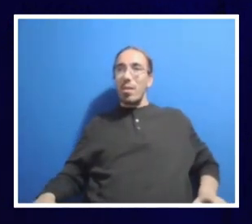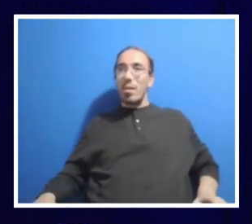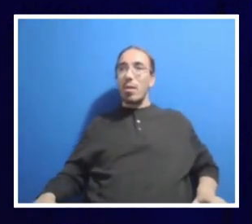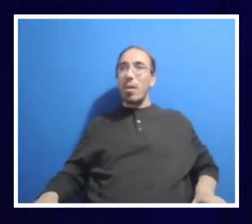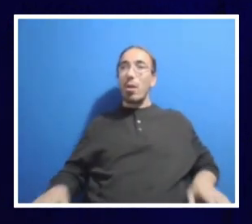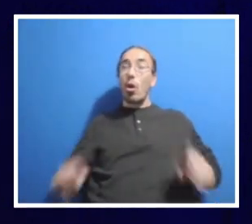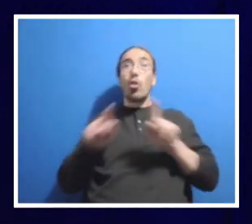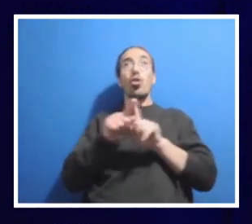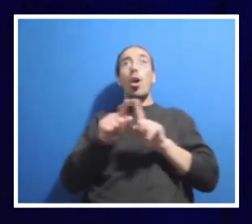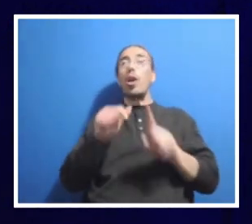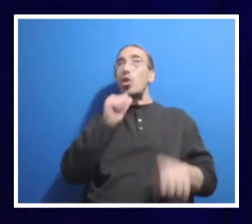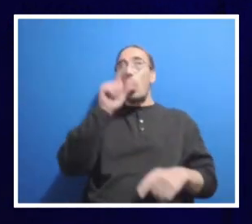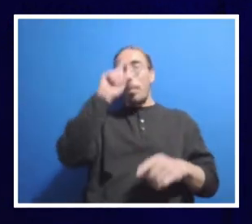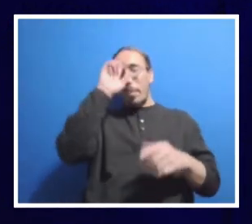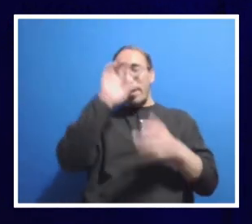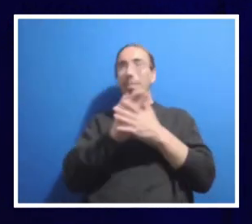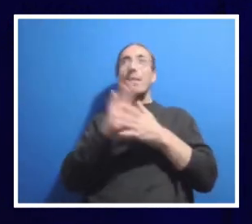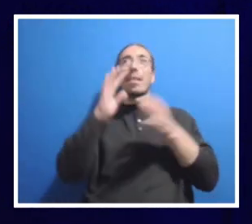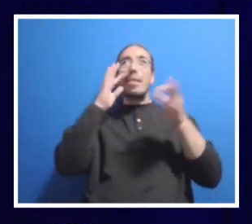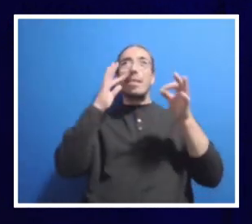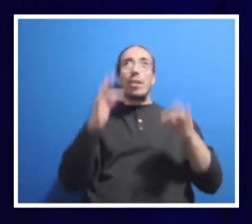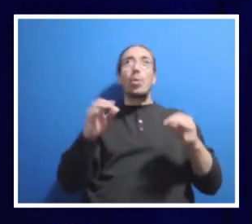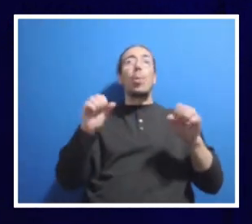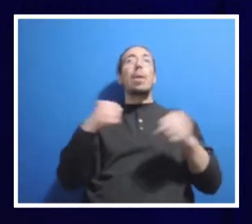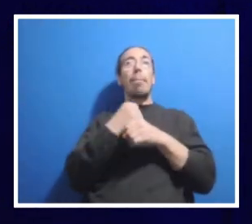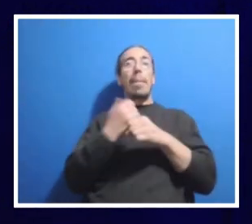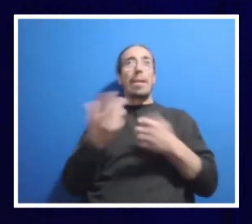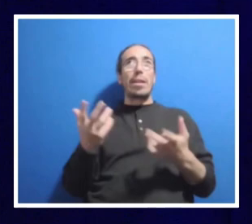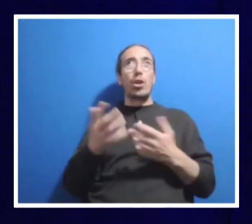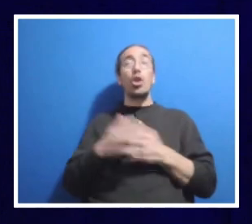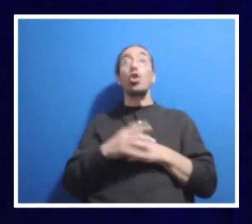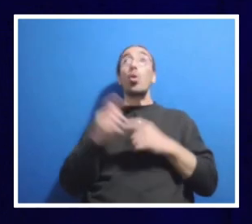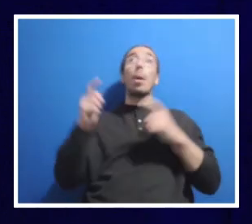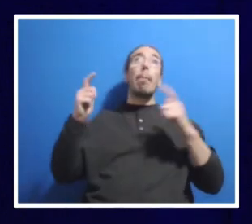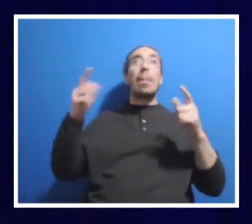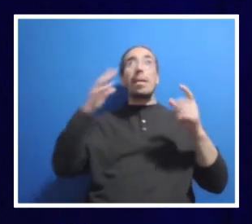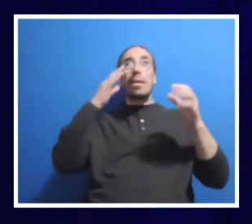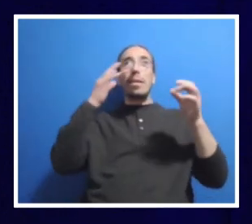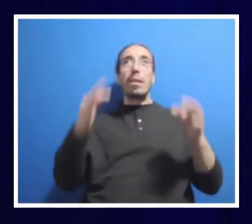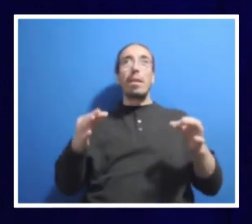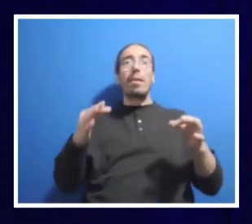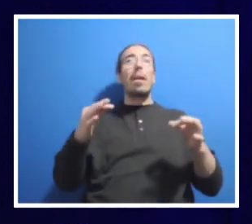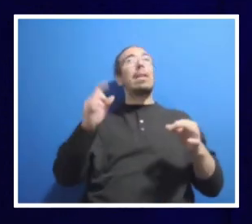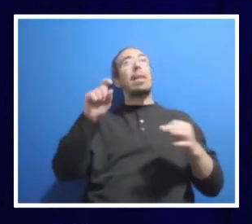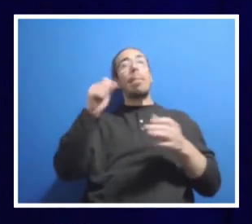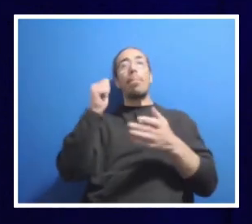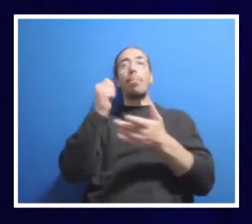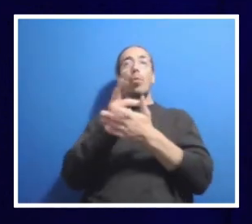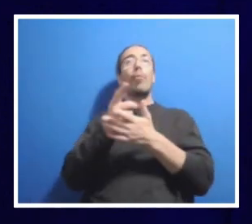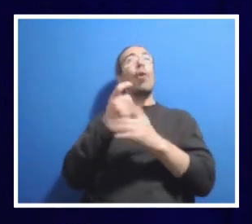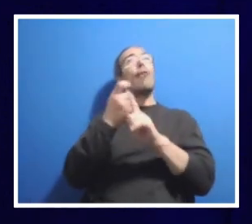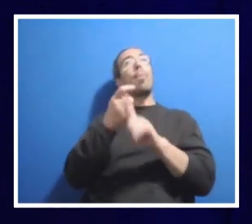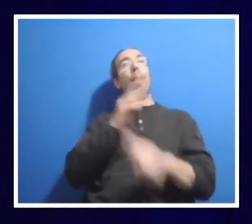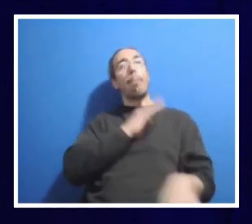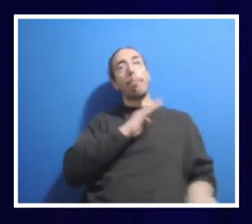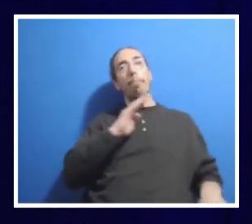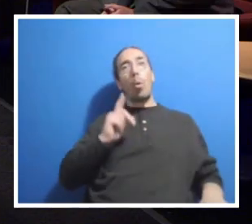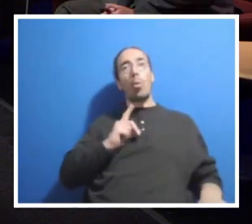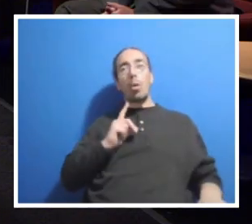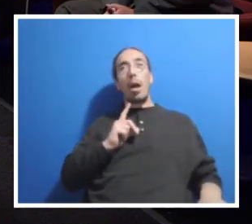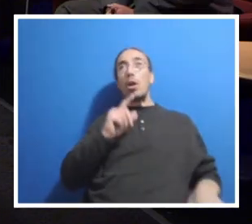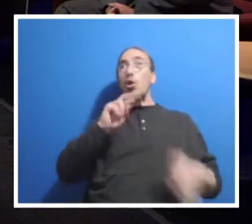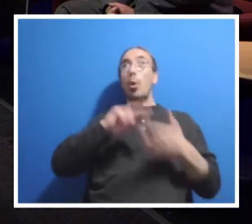don't think it's a decision we can make here. Those big decisions will need to be approved by the board. So I didn't mean to cut them off